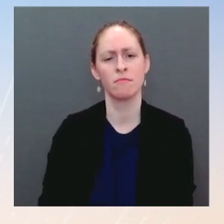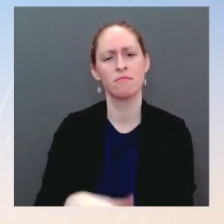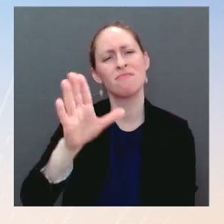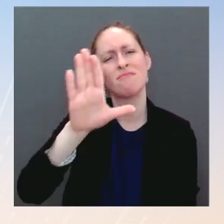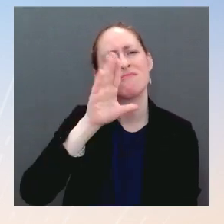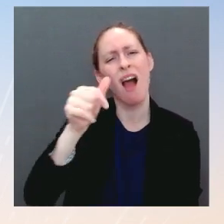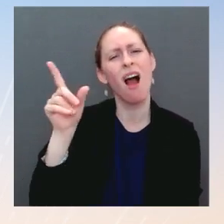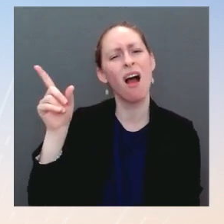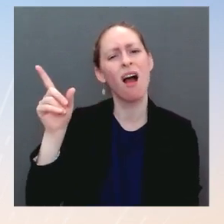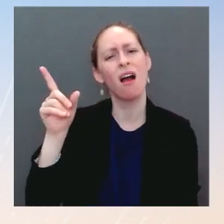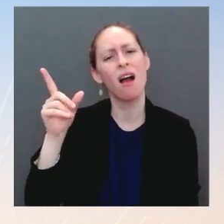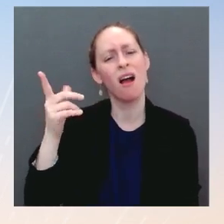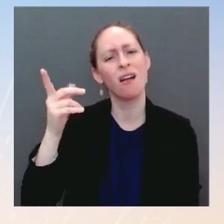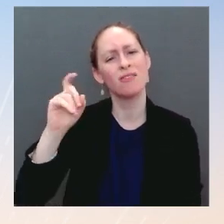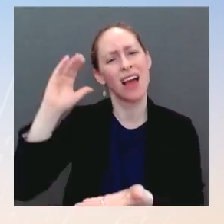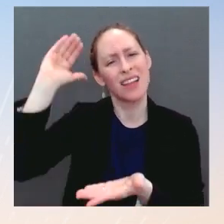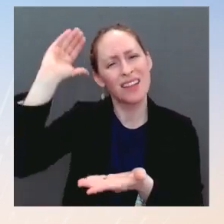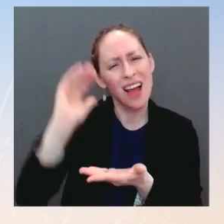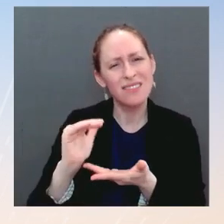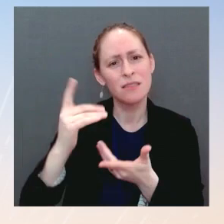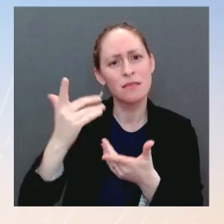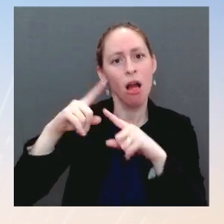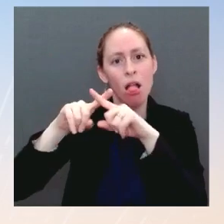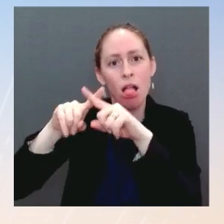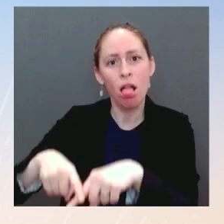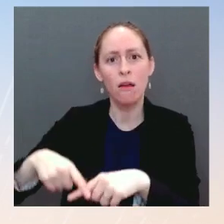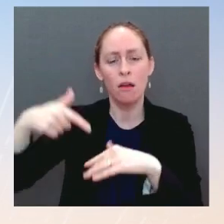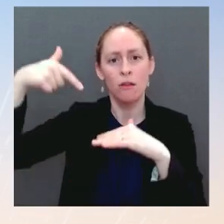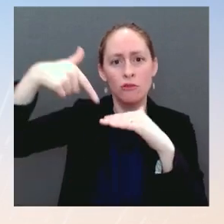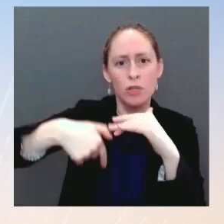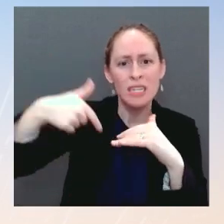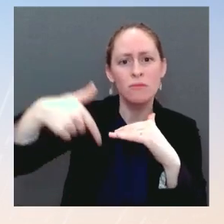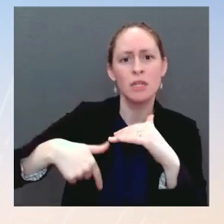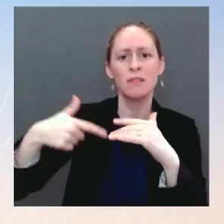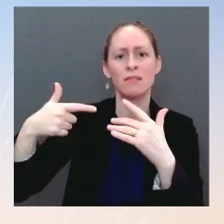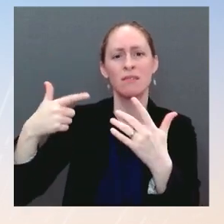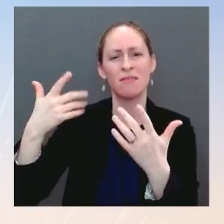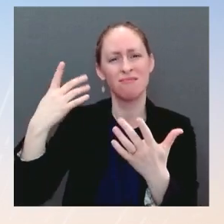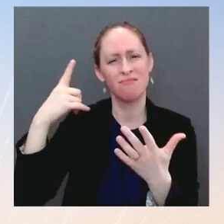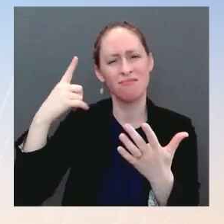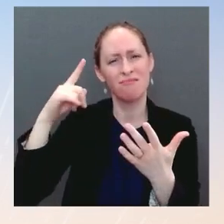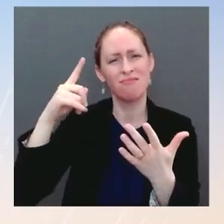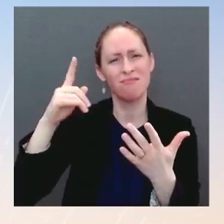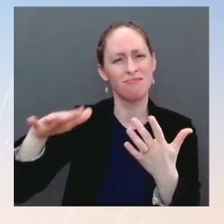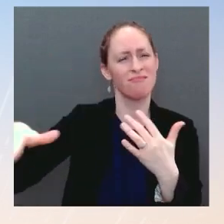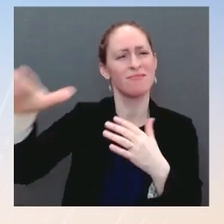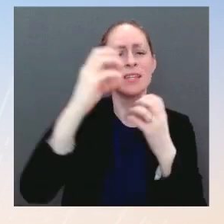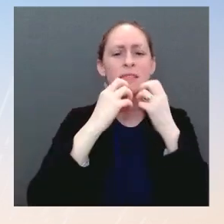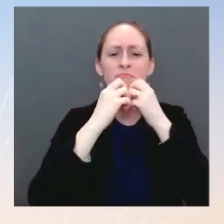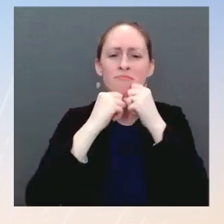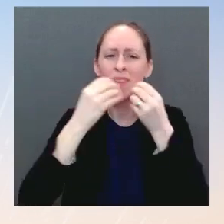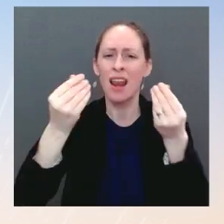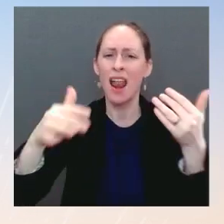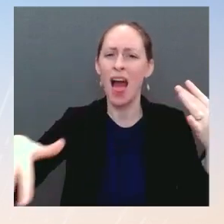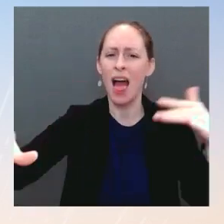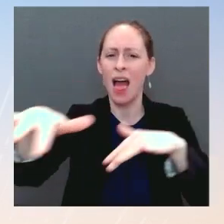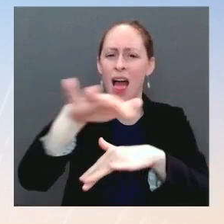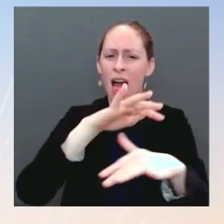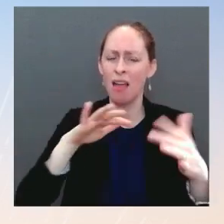community who say, look, there are other levers you could pull to accomplish more of this. Ms. Well, I would first say we have an entirely different policy from the Trump administration